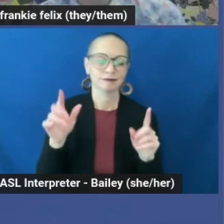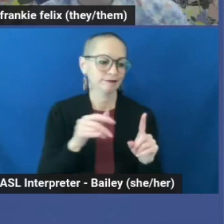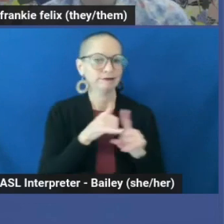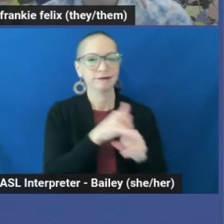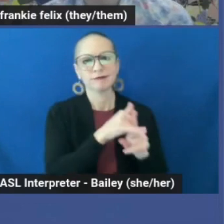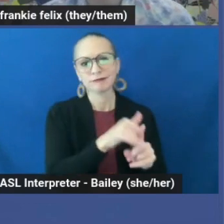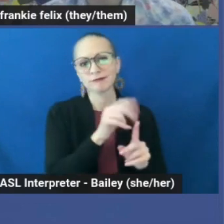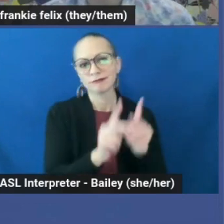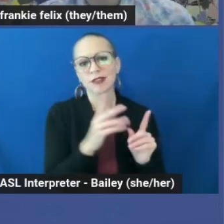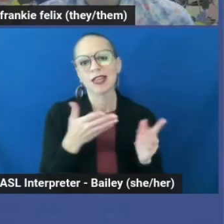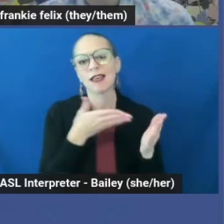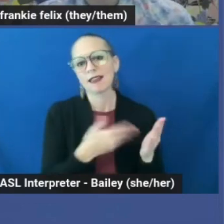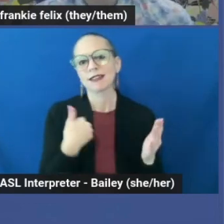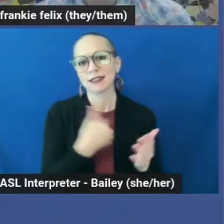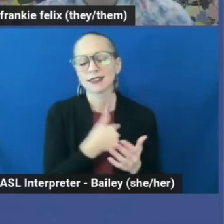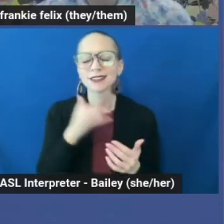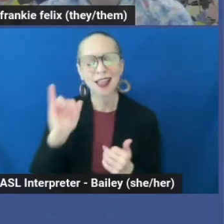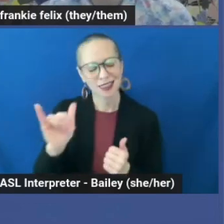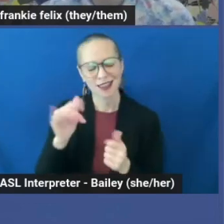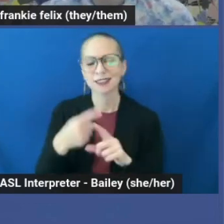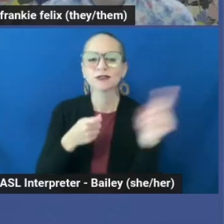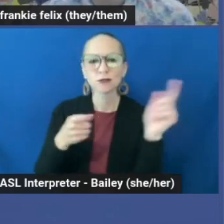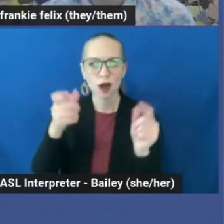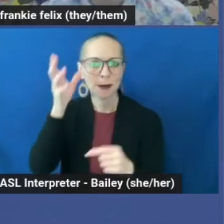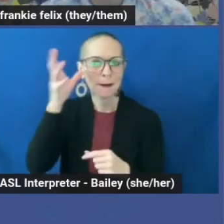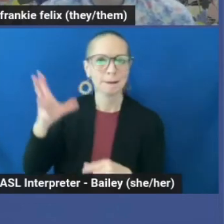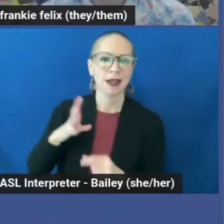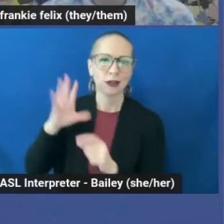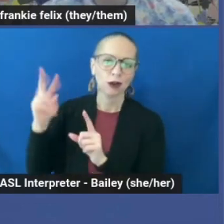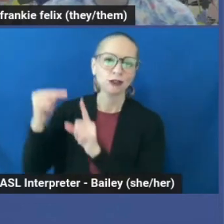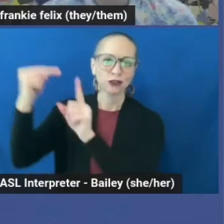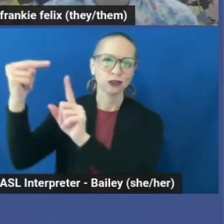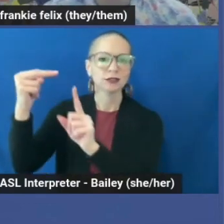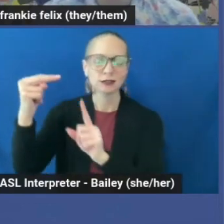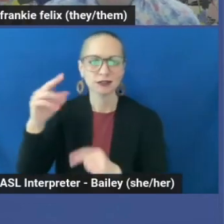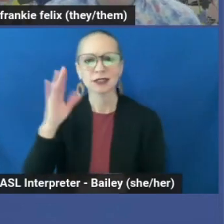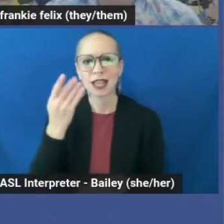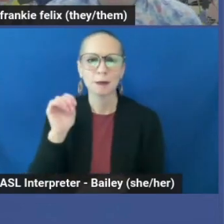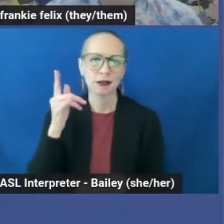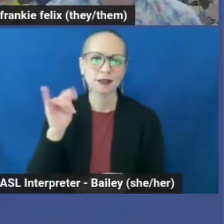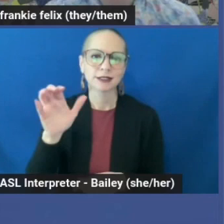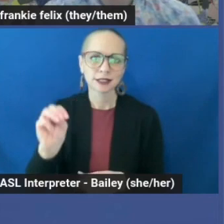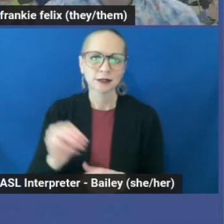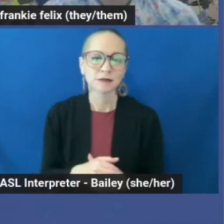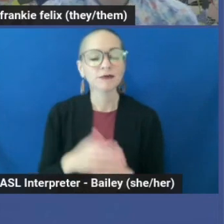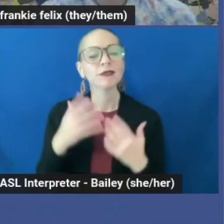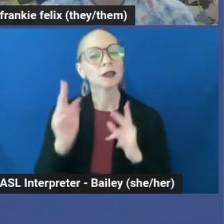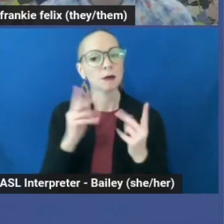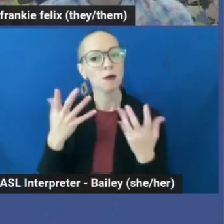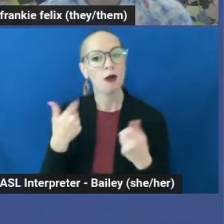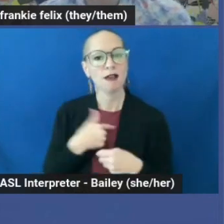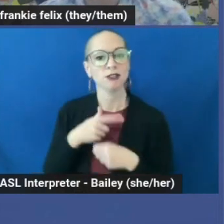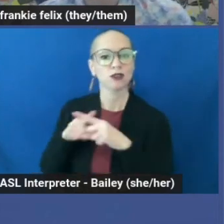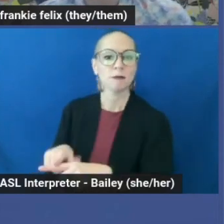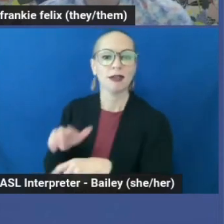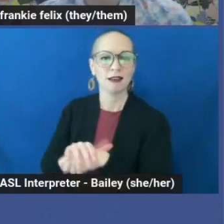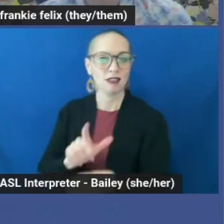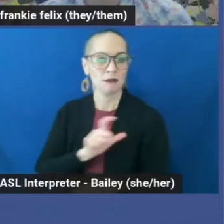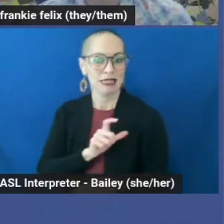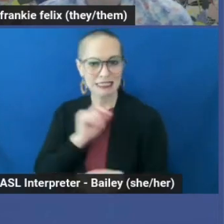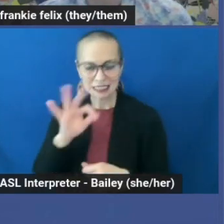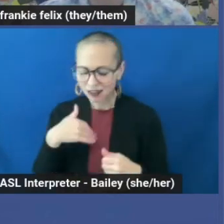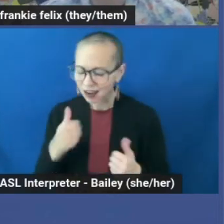patriarchal capitalism. Since our police state wants everyone to depend on cops, if you do face